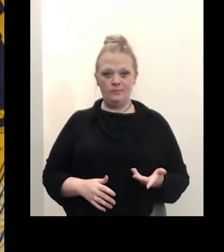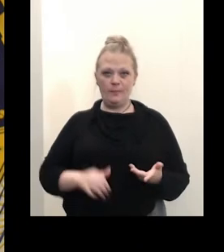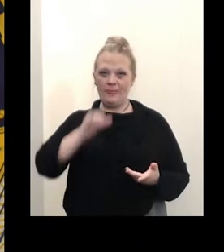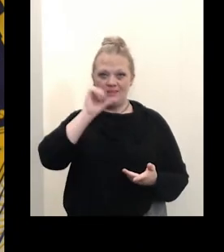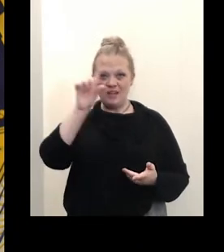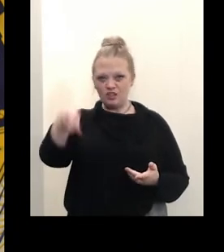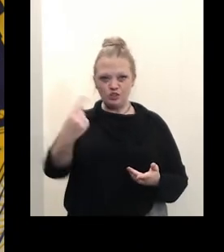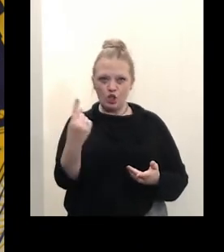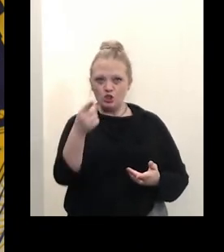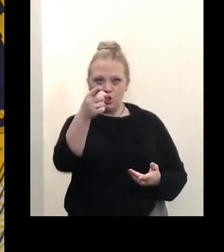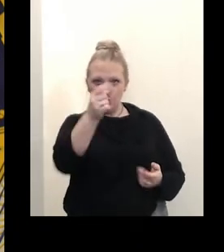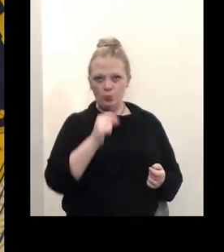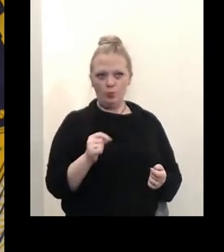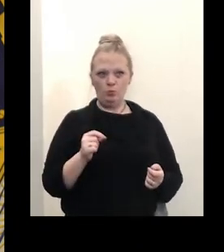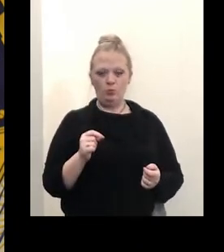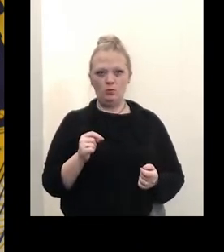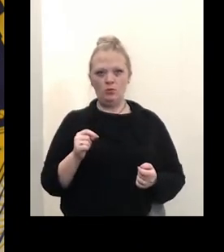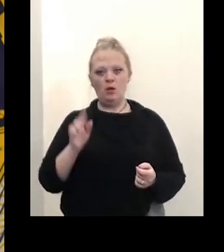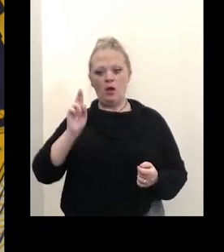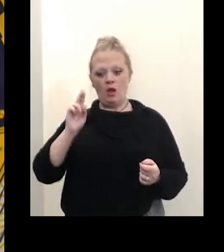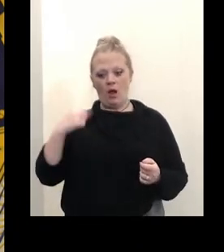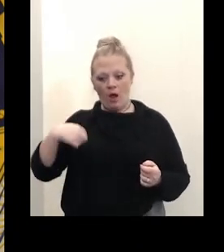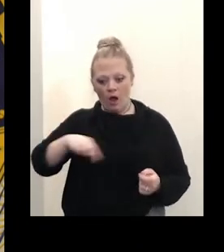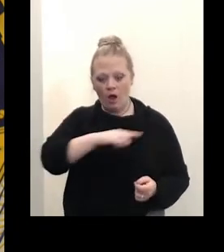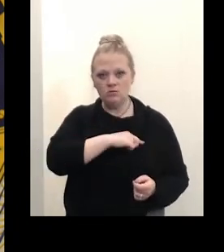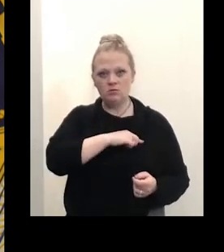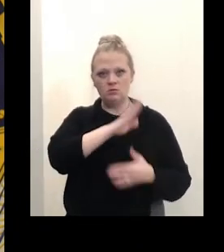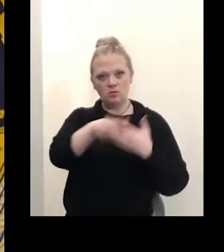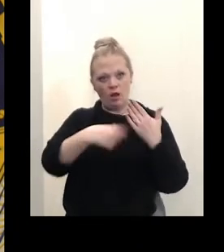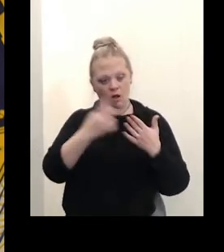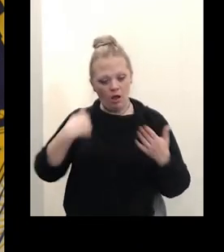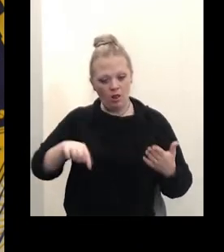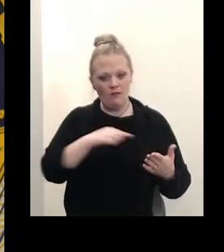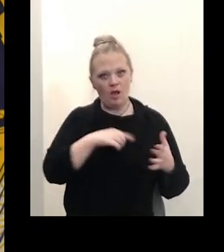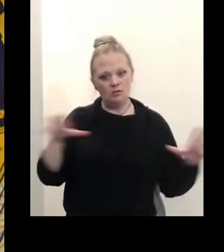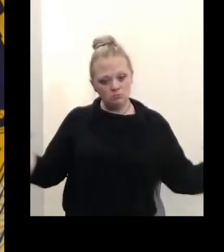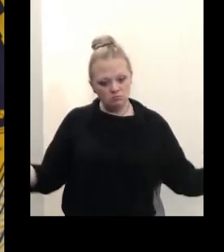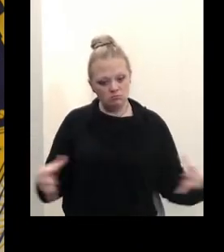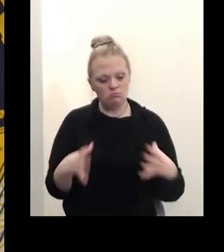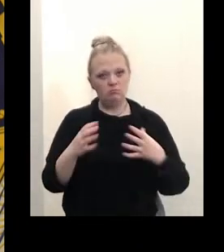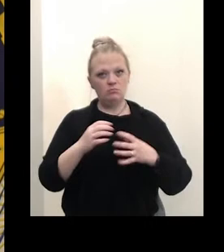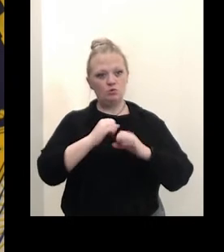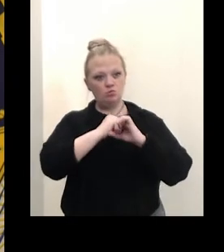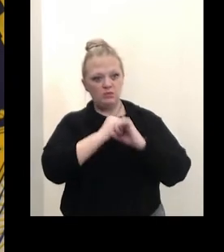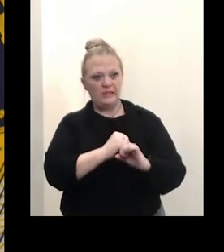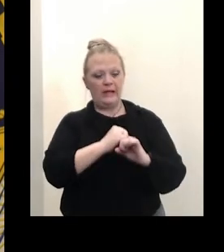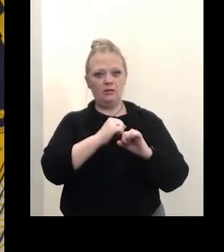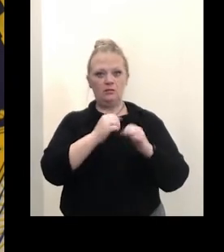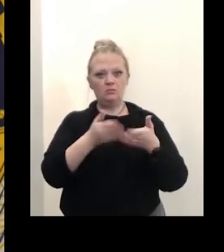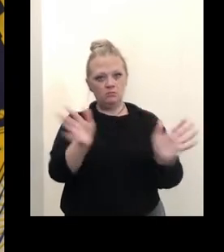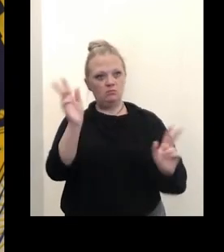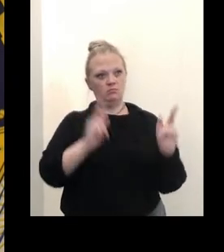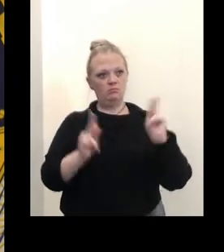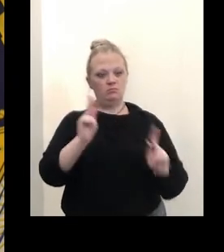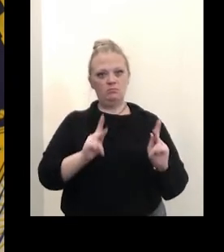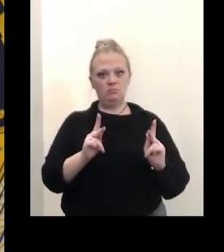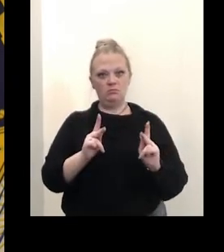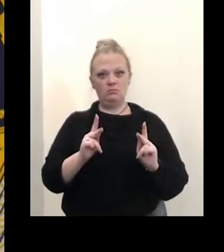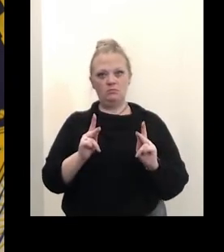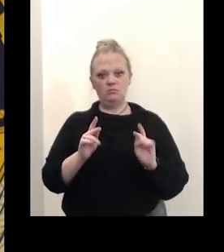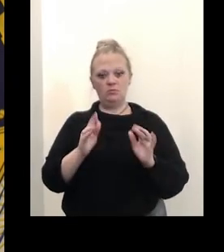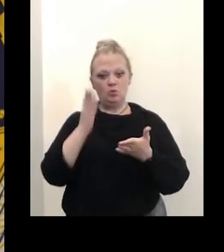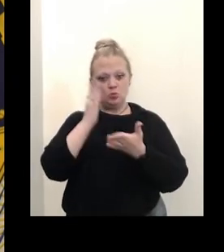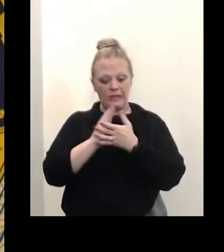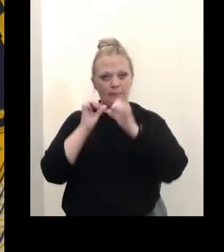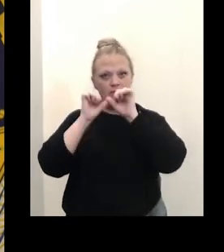this is about us this is about all of us it's about protecting our public so that we're not only continuing and stopping the continual spread of